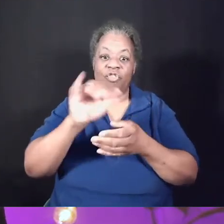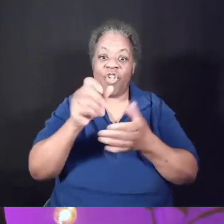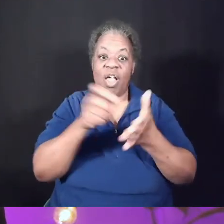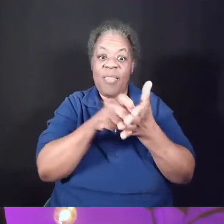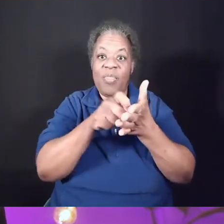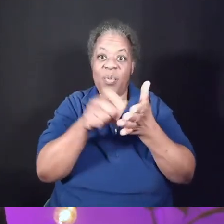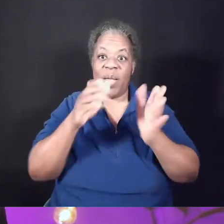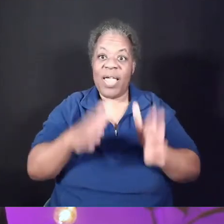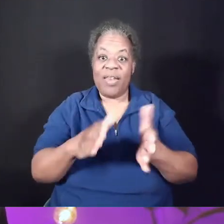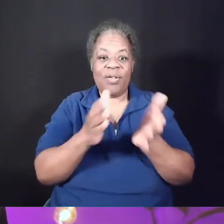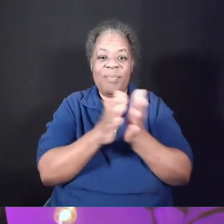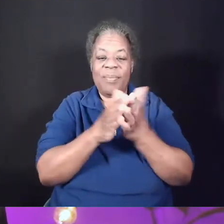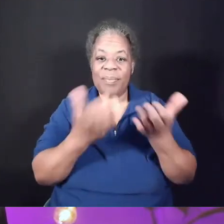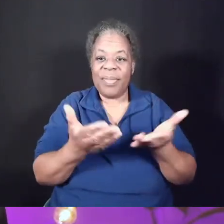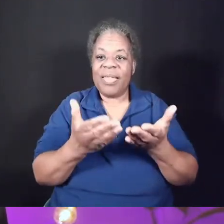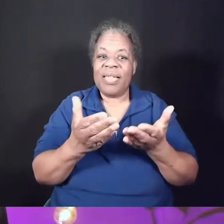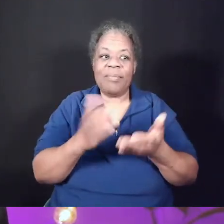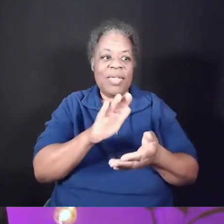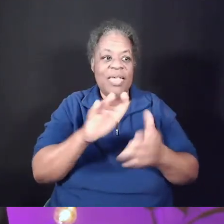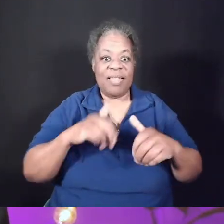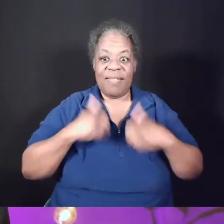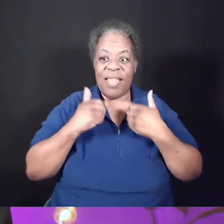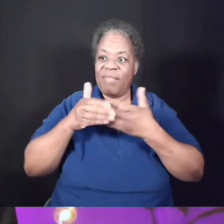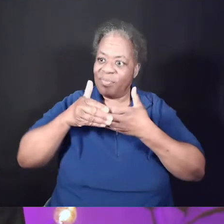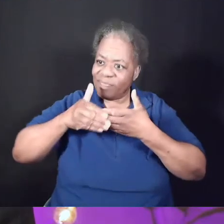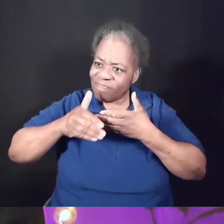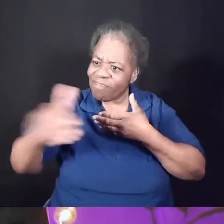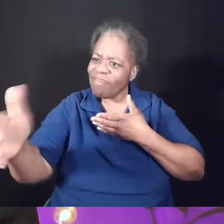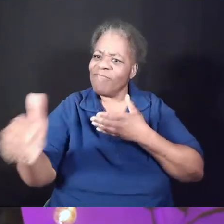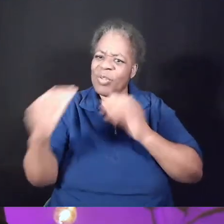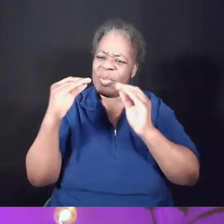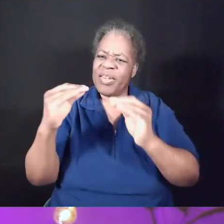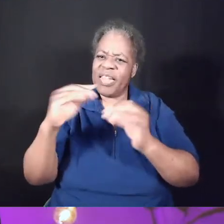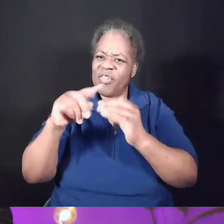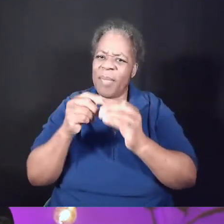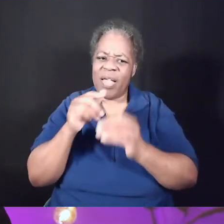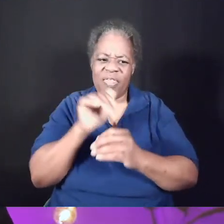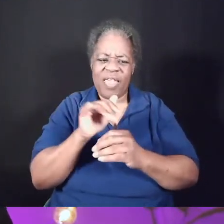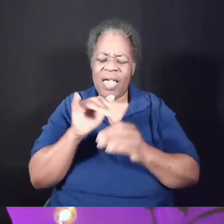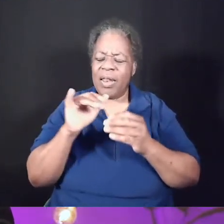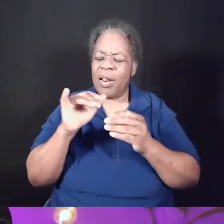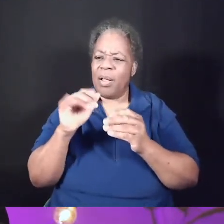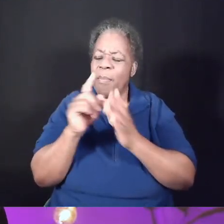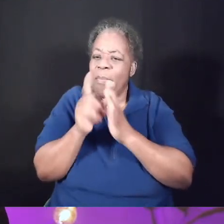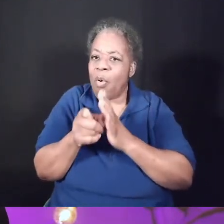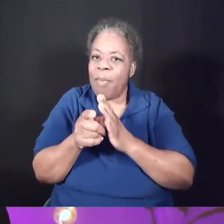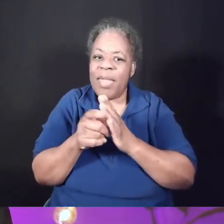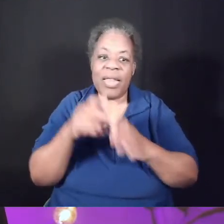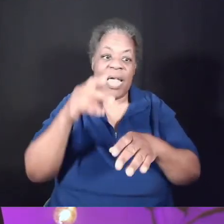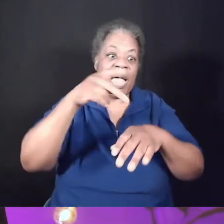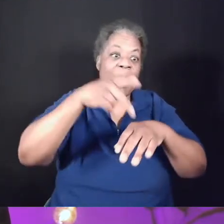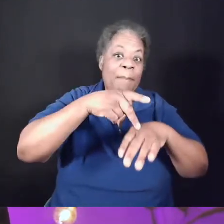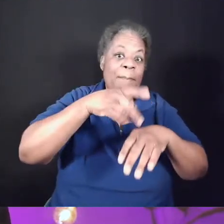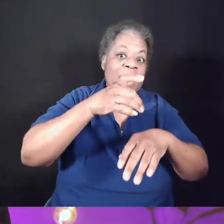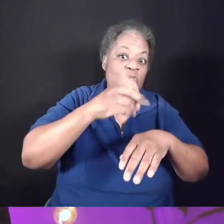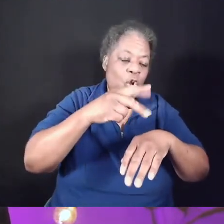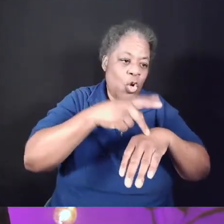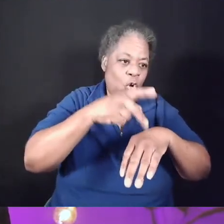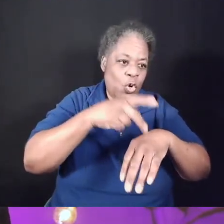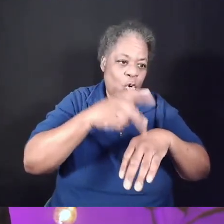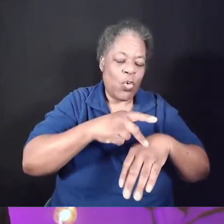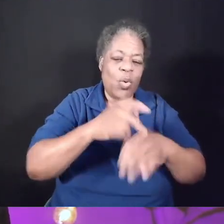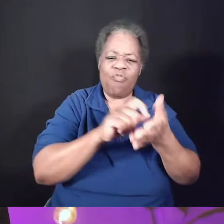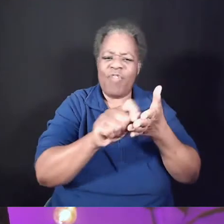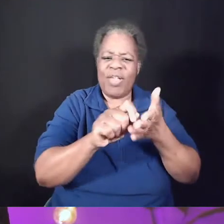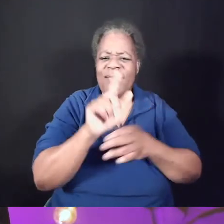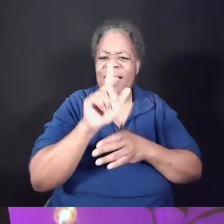rest of his life processing and teaching about this moment. Peter, who was so, you know, flummoxed about Jesus' actions, writing later in his own life,